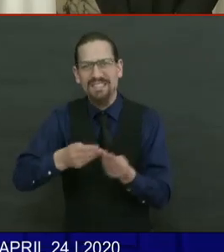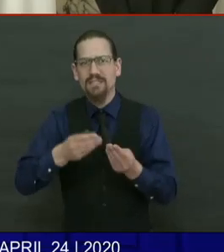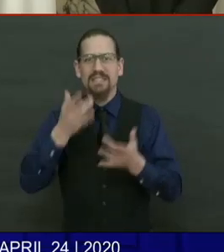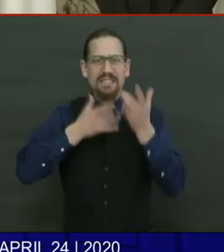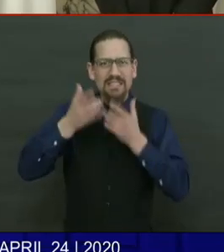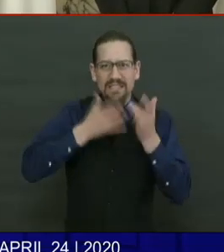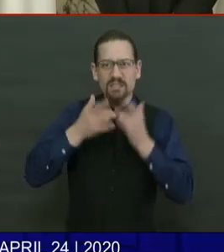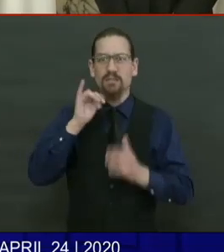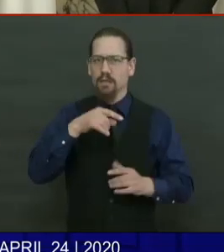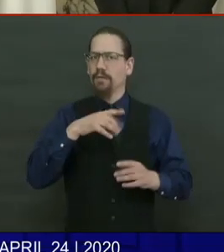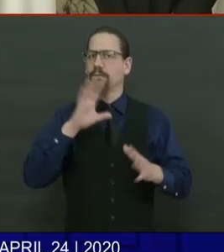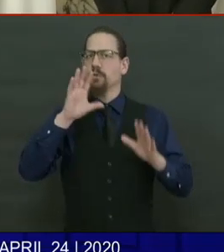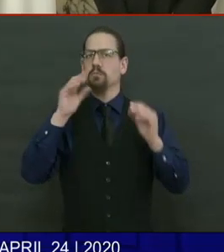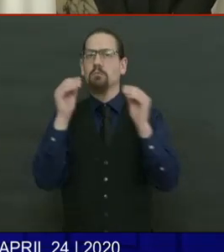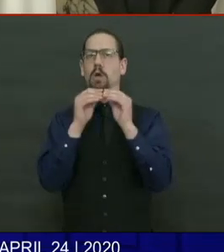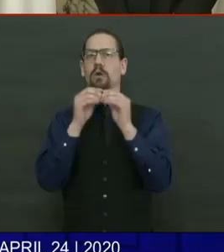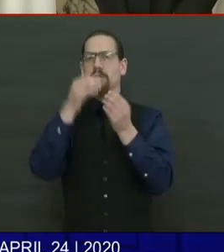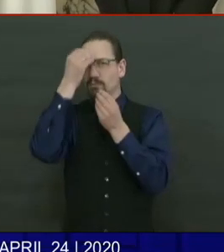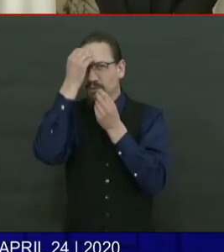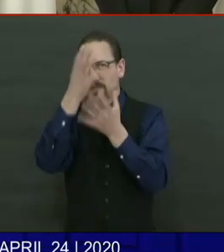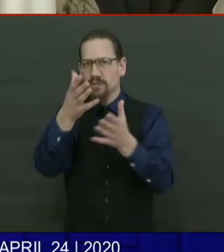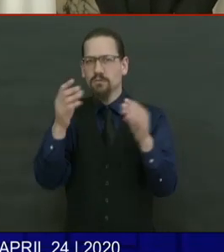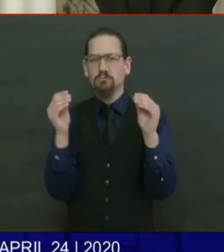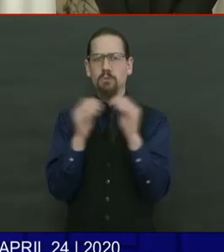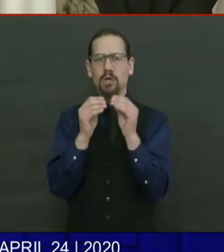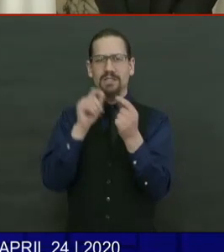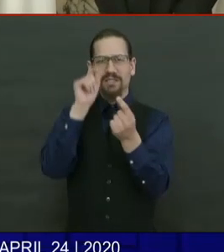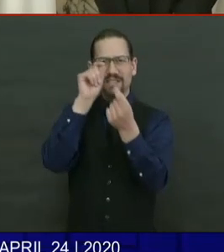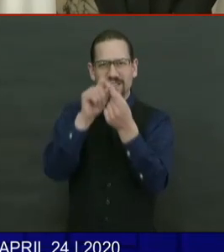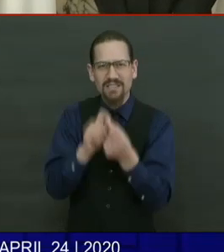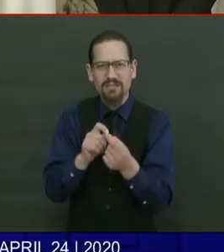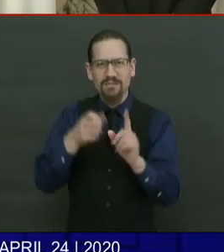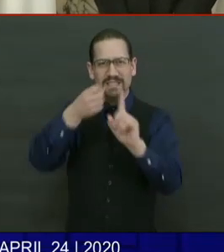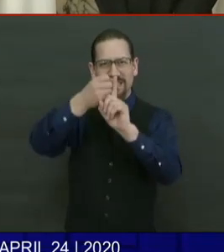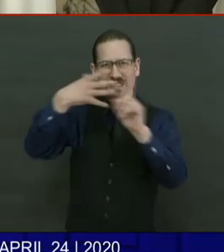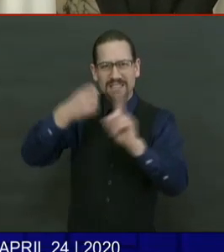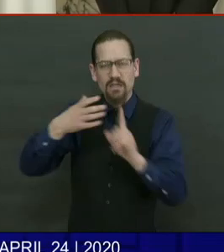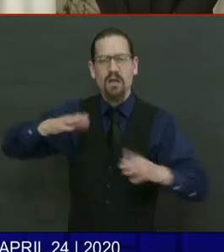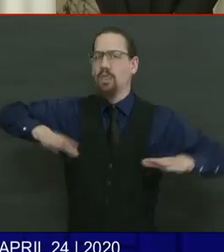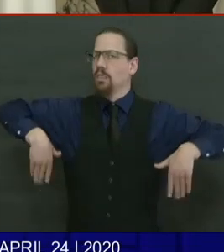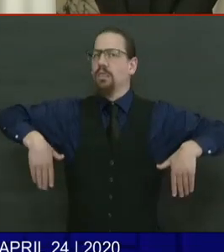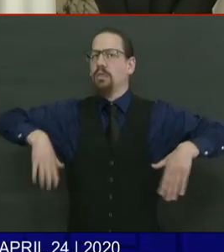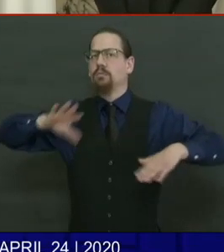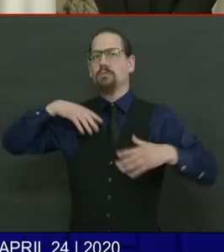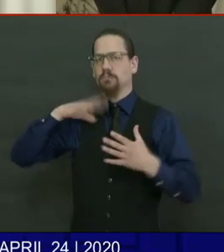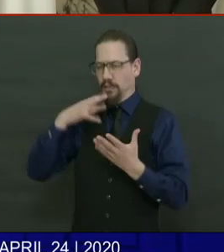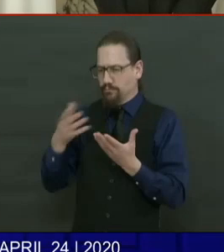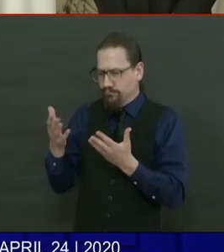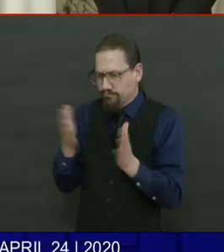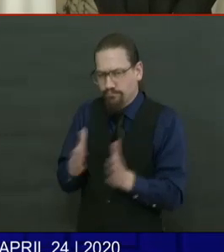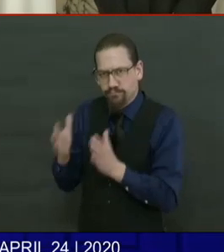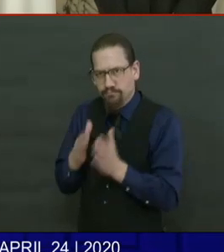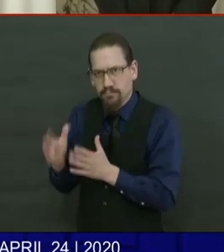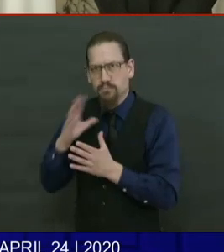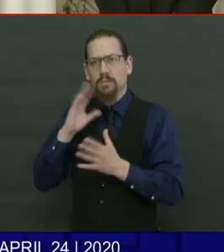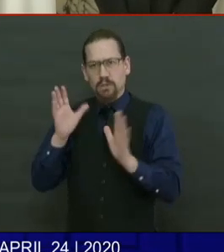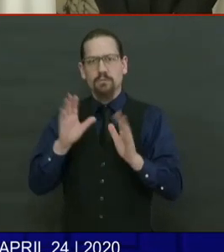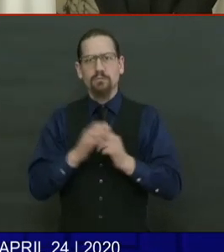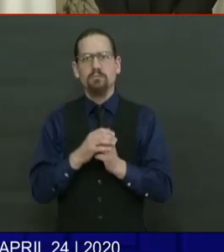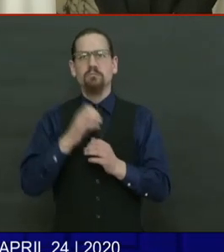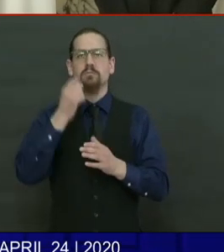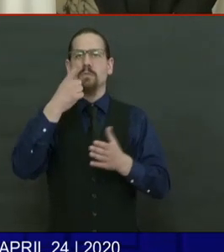But it's Friday, people are anxious, so if you're a low-income person and you're stressed about paying your rent,